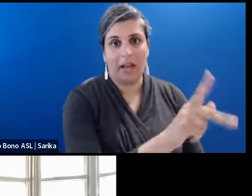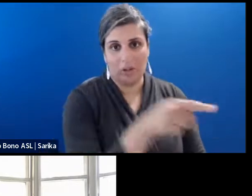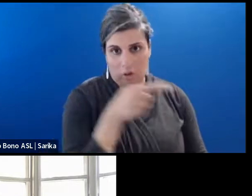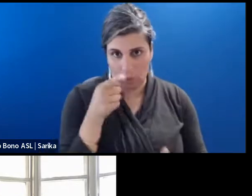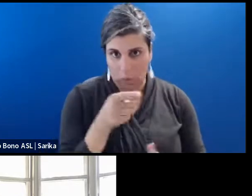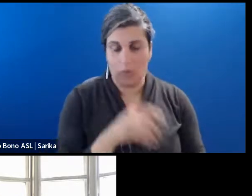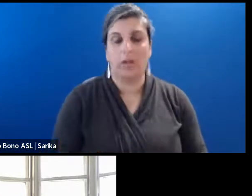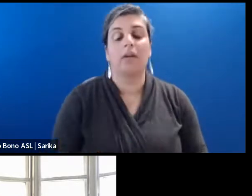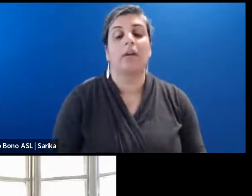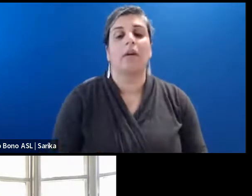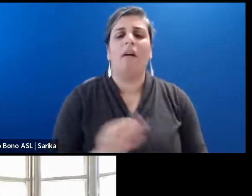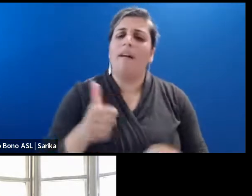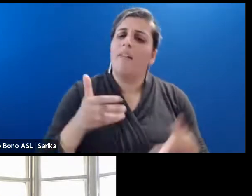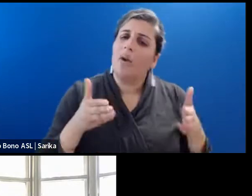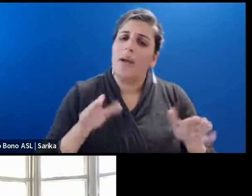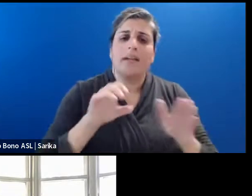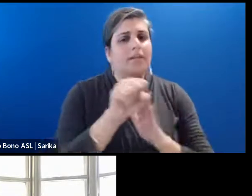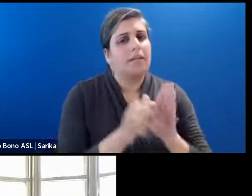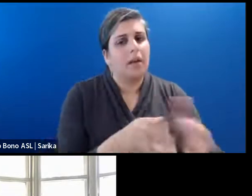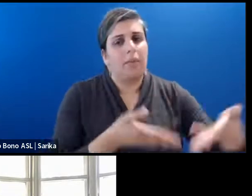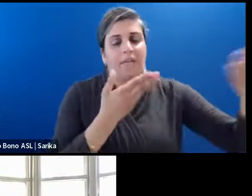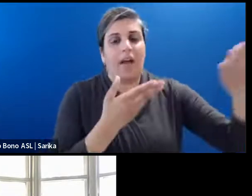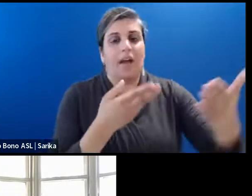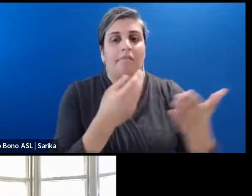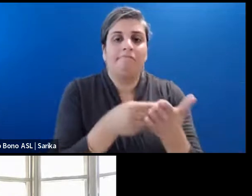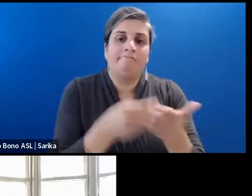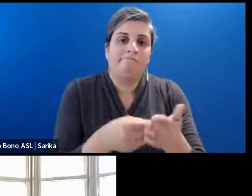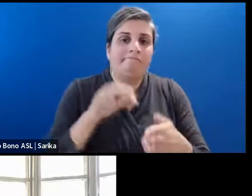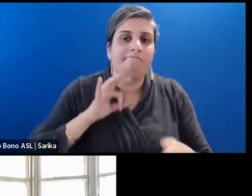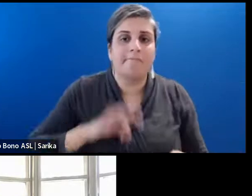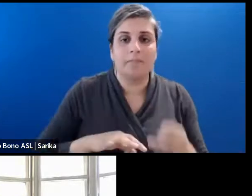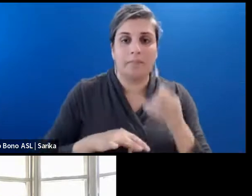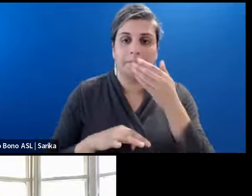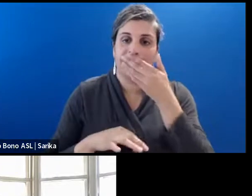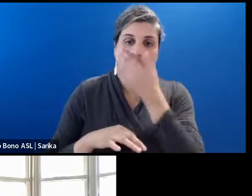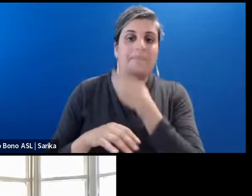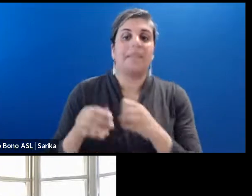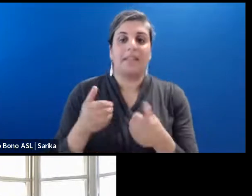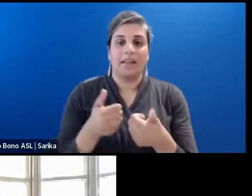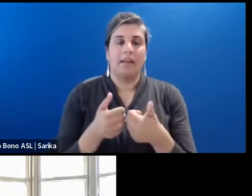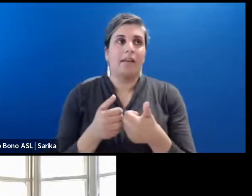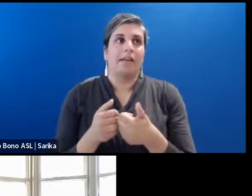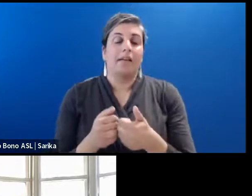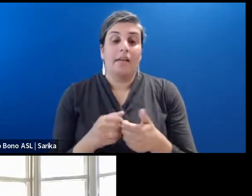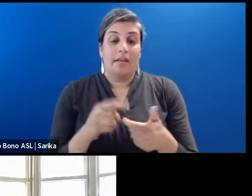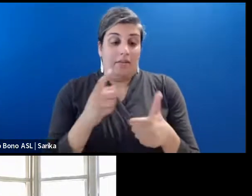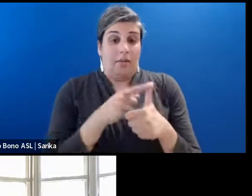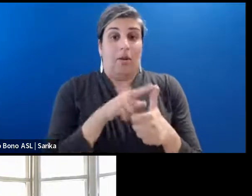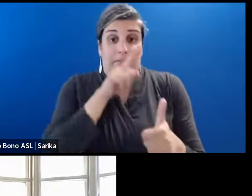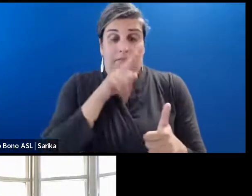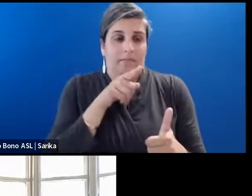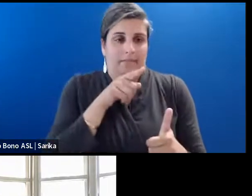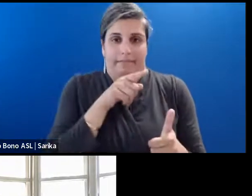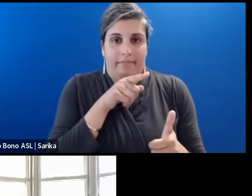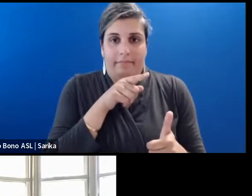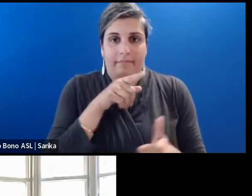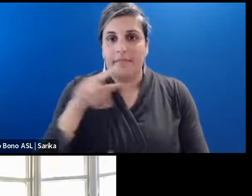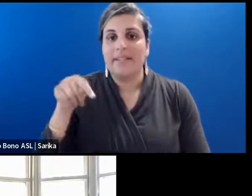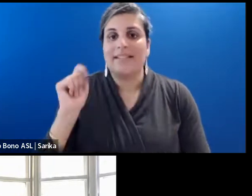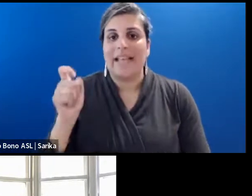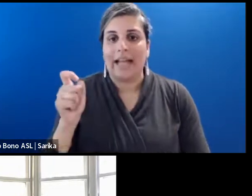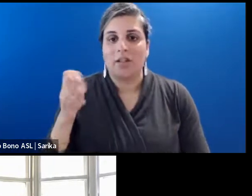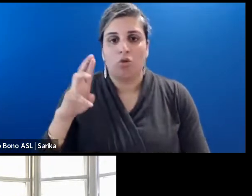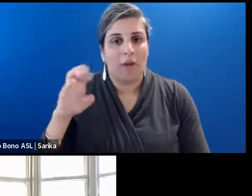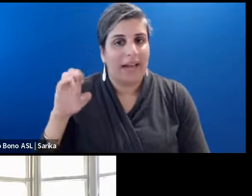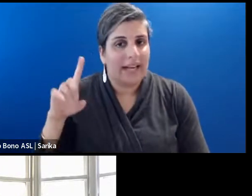states provide, uh, monetary benefits besides tax credits. So, so there's the pure tax credit, like I said, where you